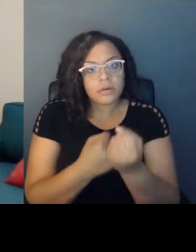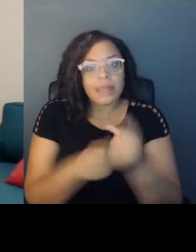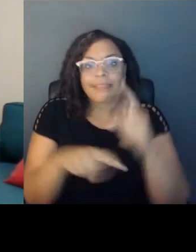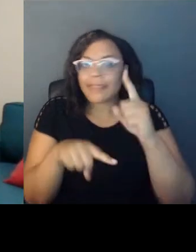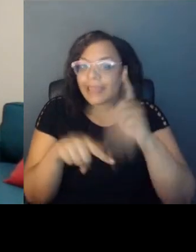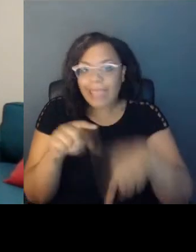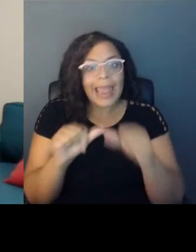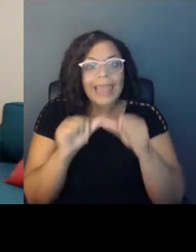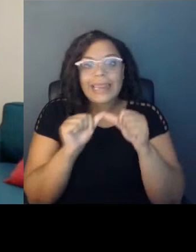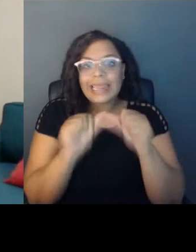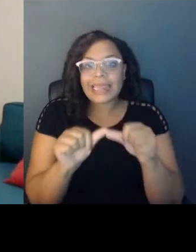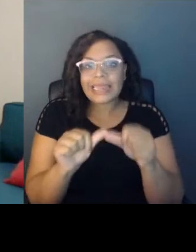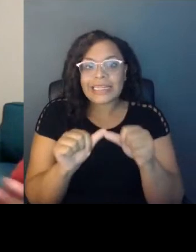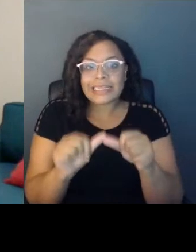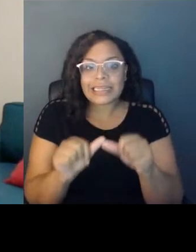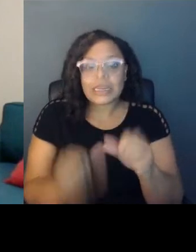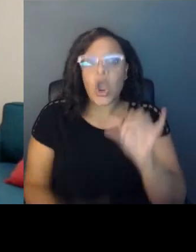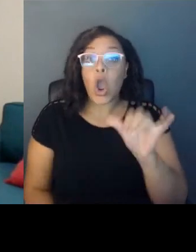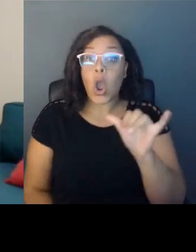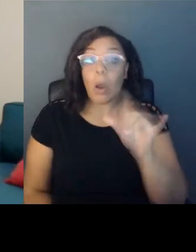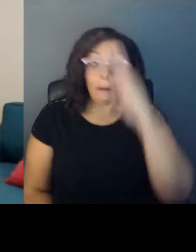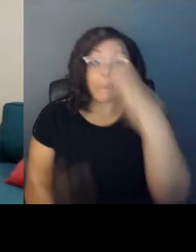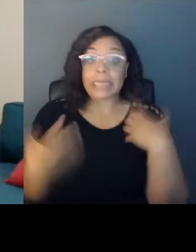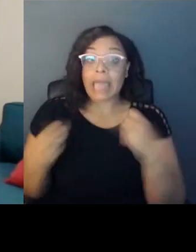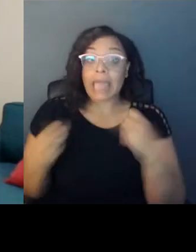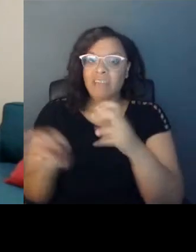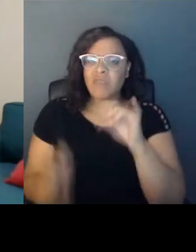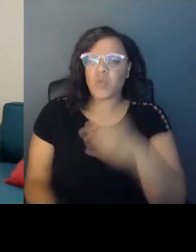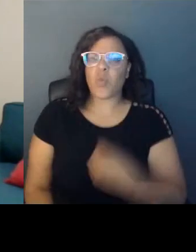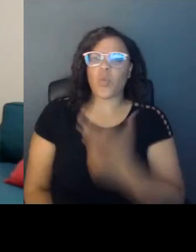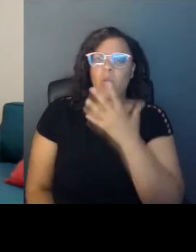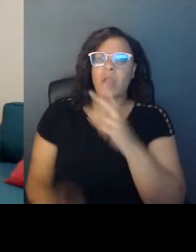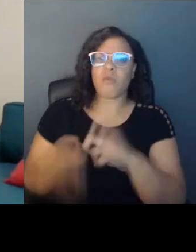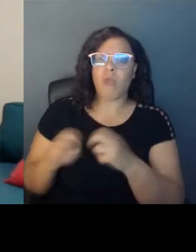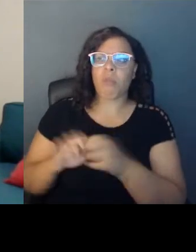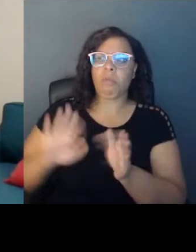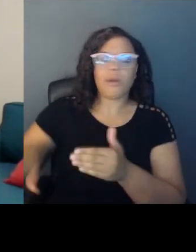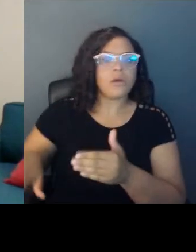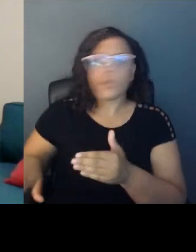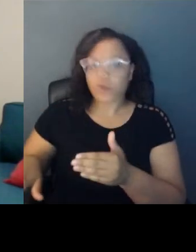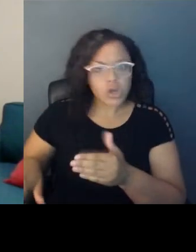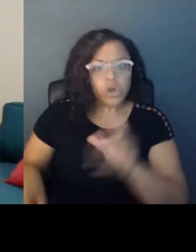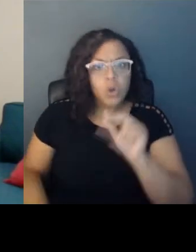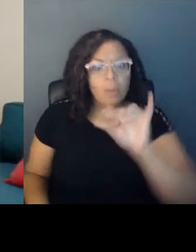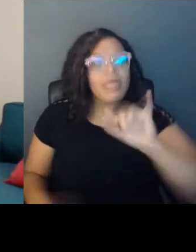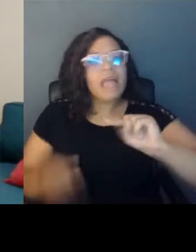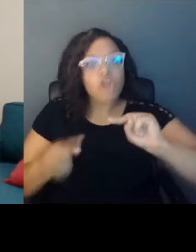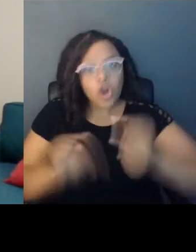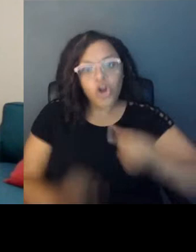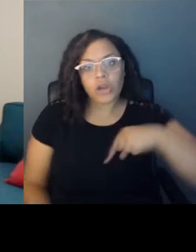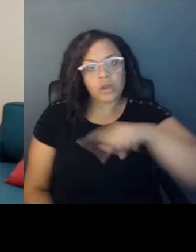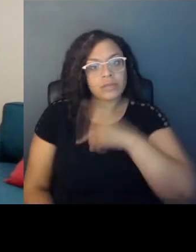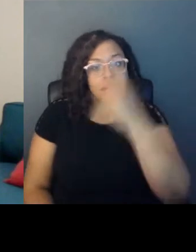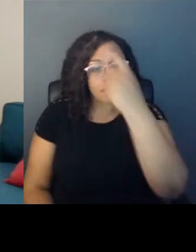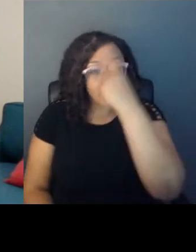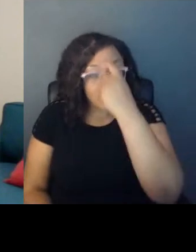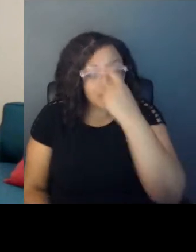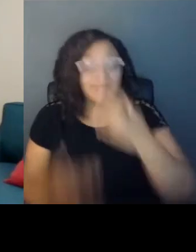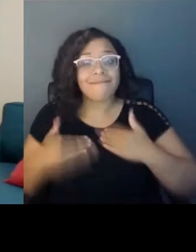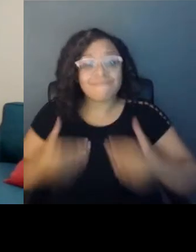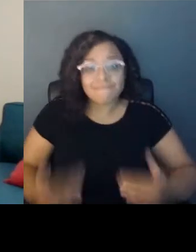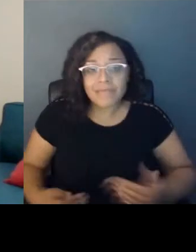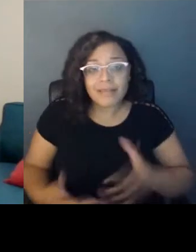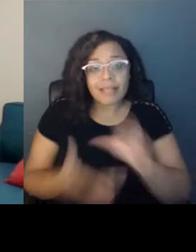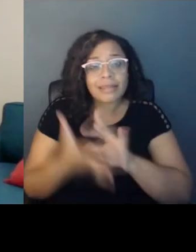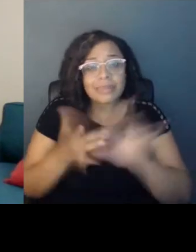health is only a white people thing. Like it's something that is hurting us physically, mentally, spiritually. And if we don't tackle it, even in my